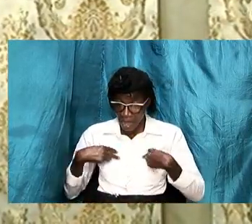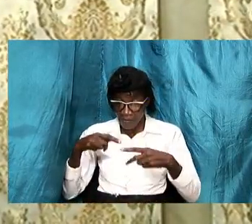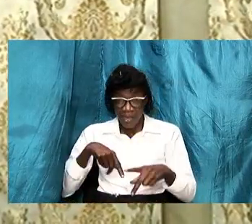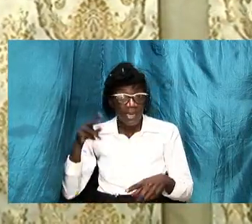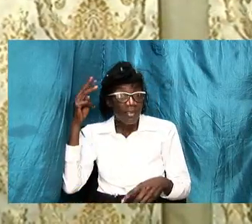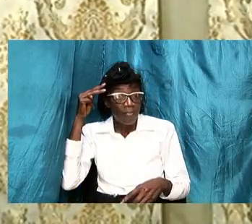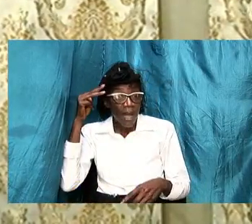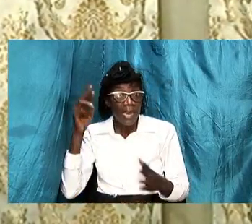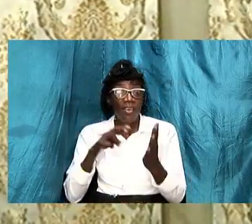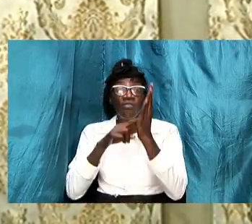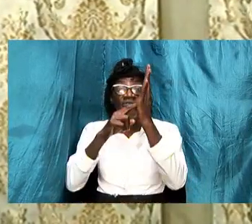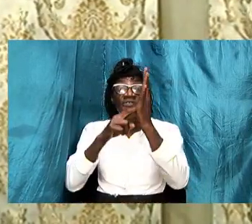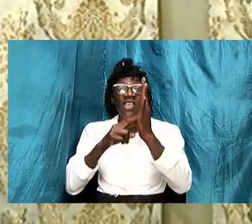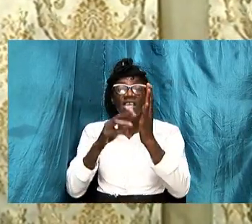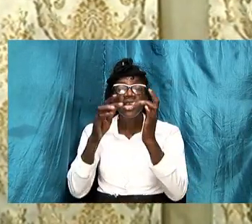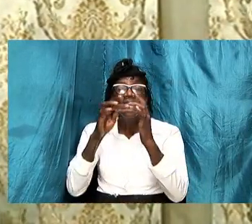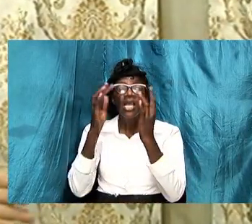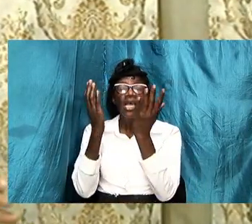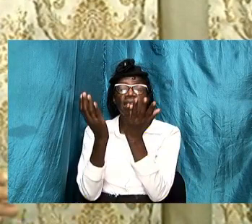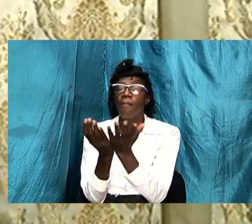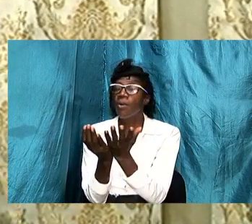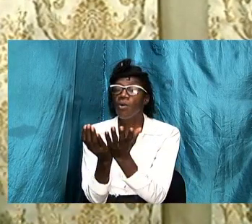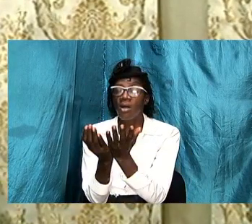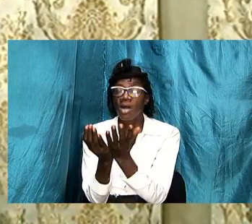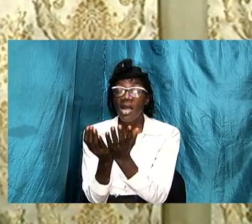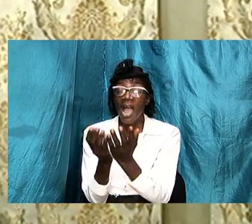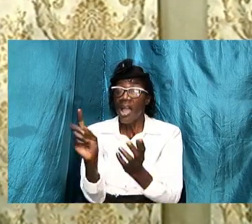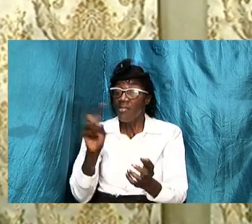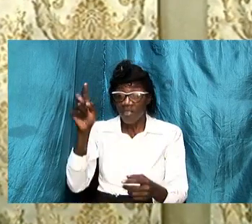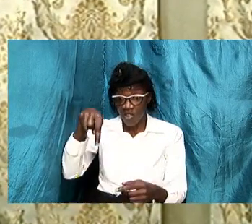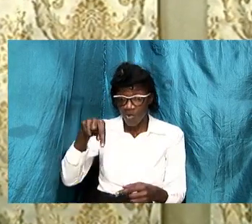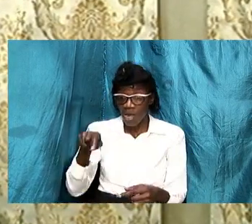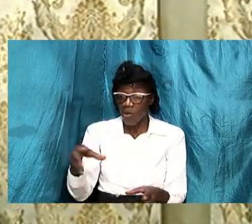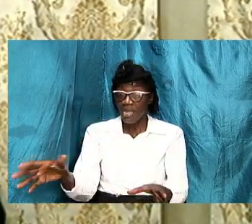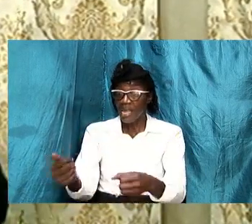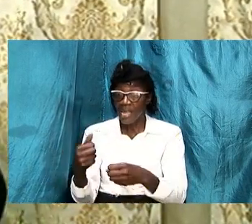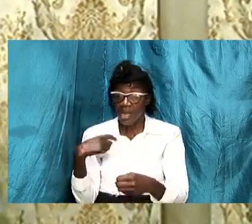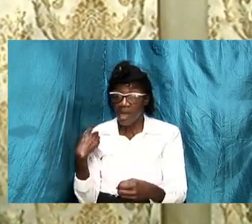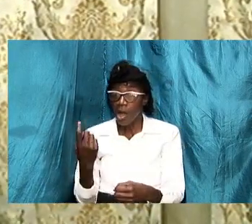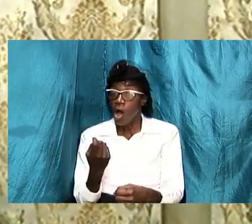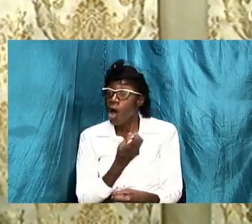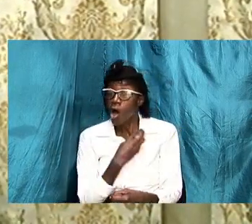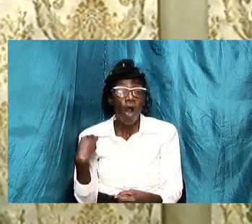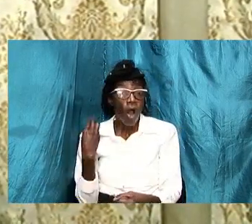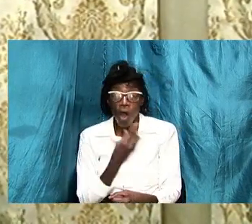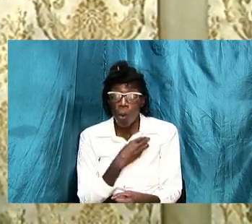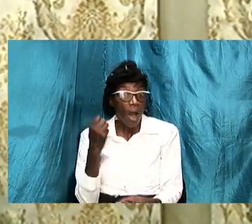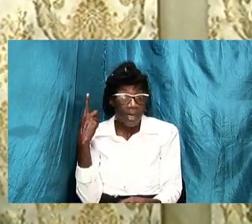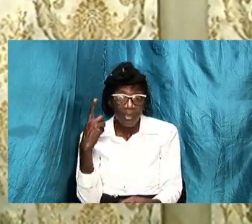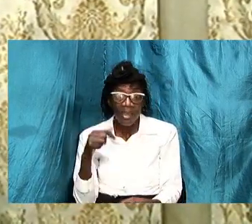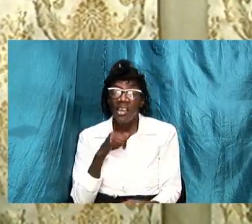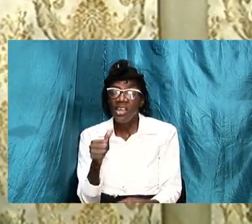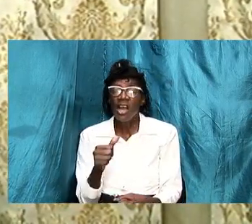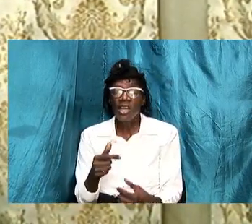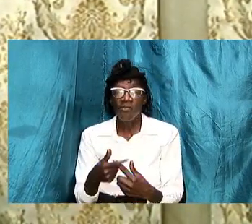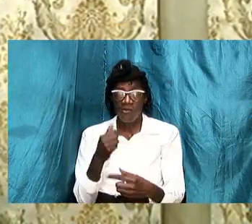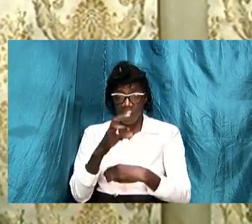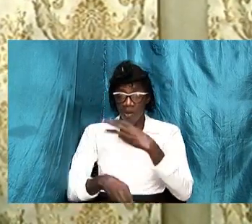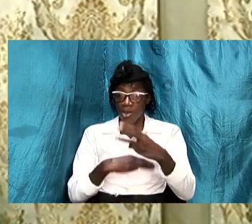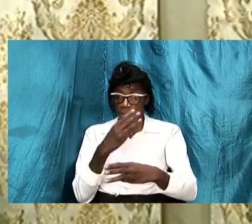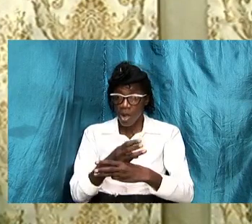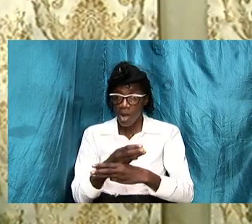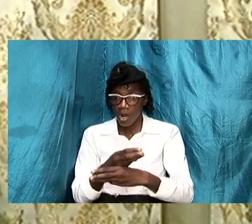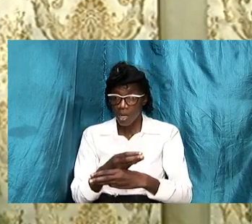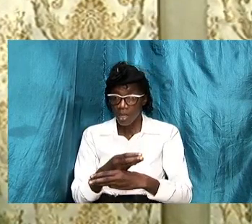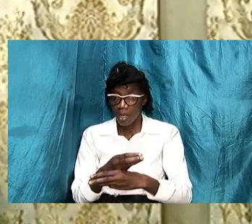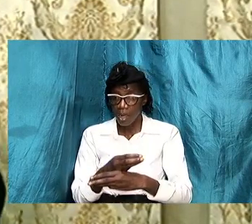and so it is important that we take our cue not from the world not from culture or cultural norms